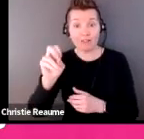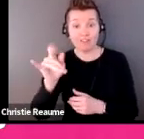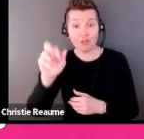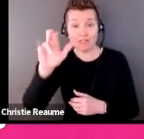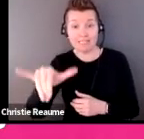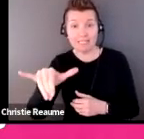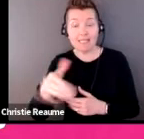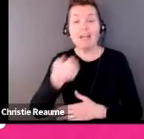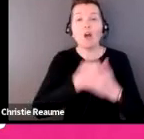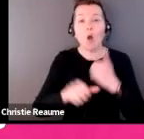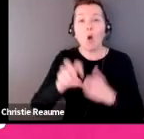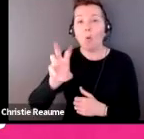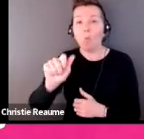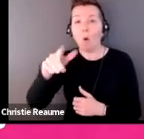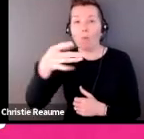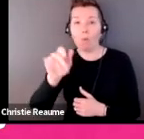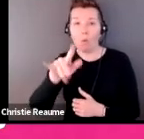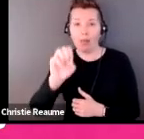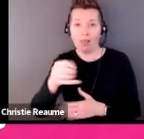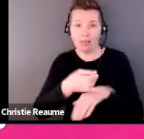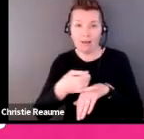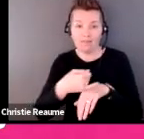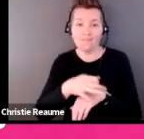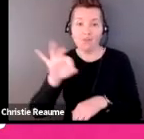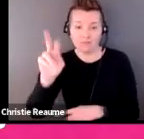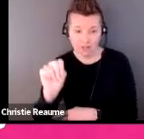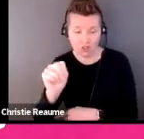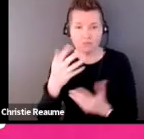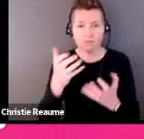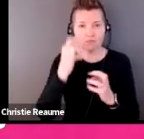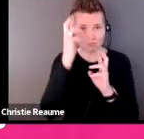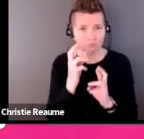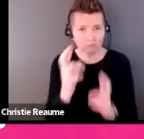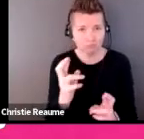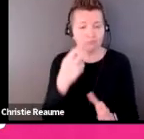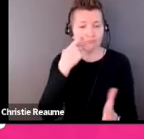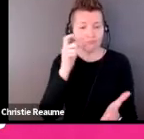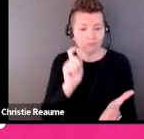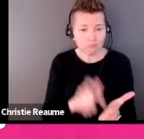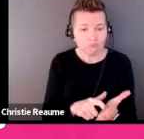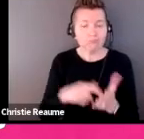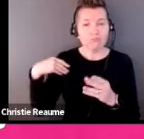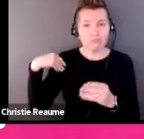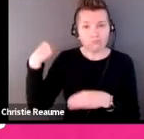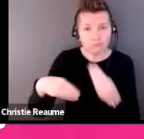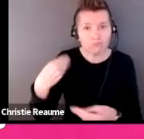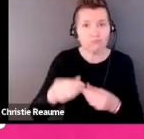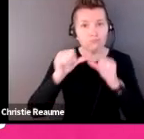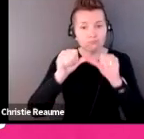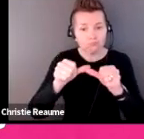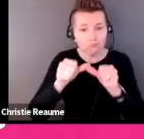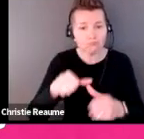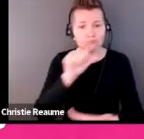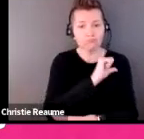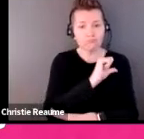Nations. We want to state our respect of the historical and ongoing authority of Walpole Island First Nations